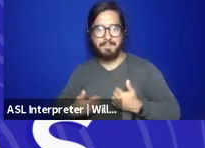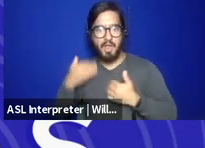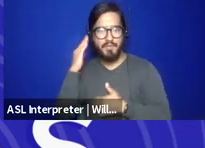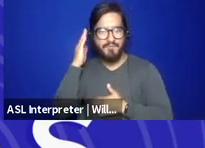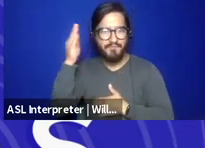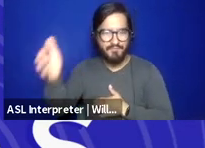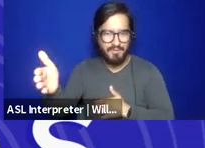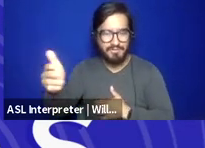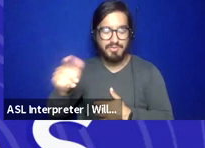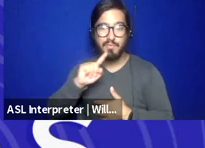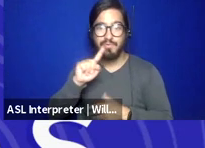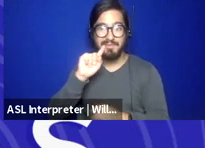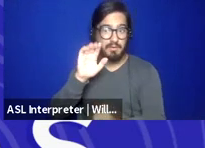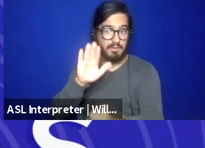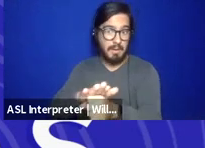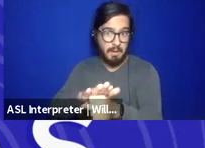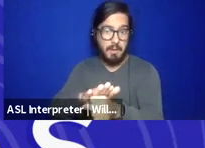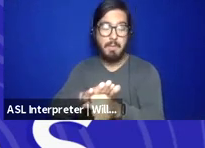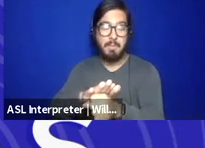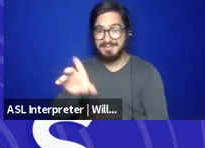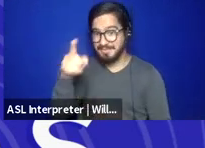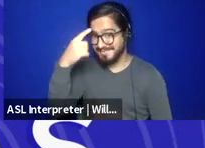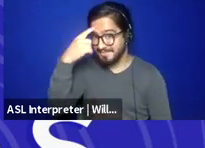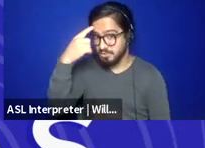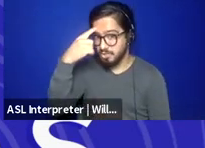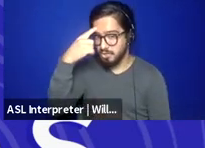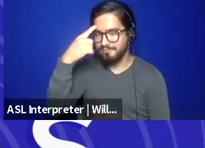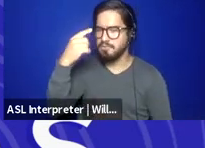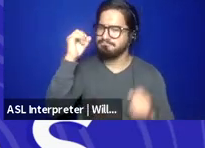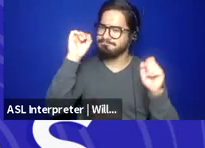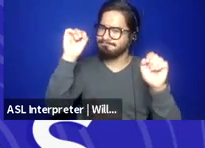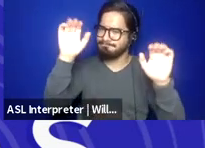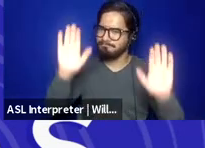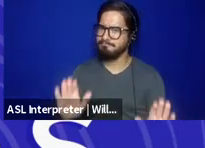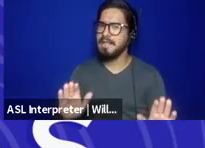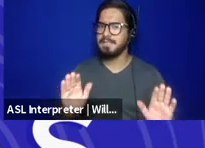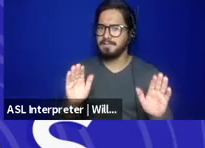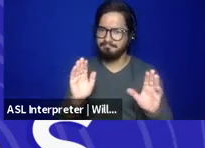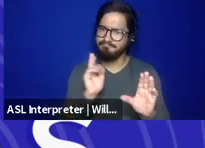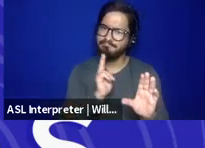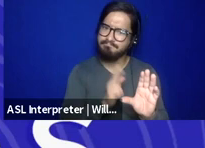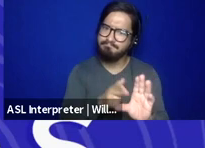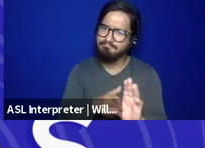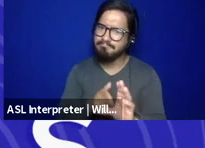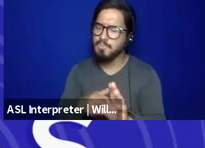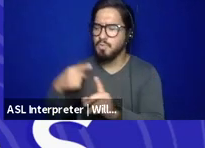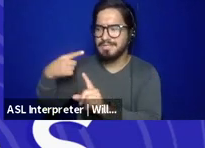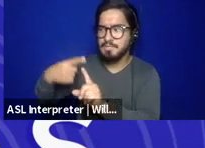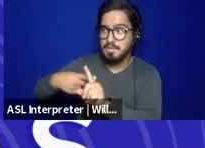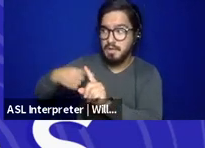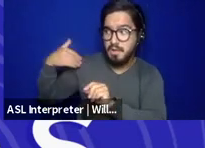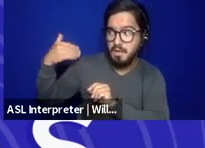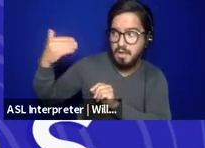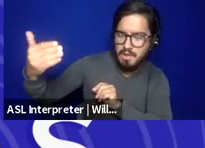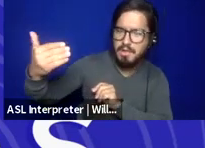committed and thoughtful group of Ida organizers and members have been spending the last couple months of the summer dreaming up